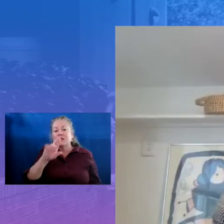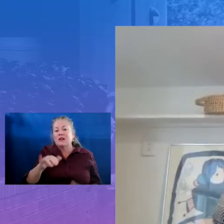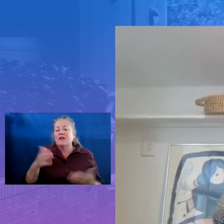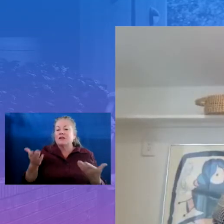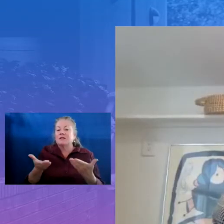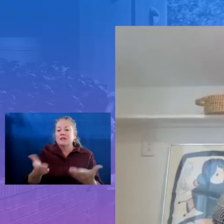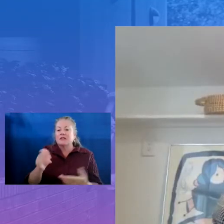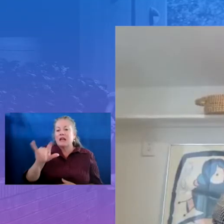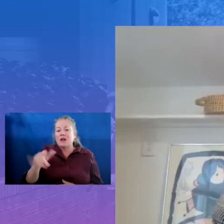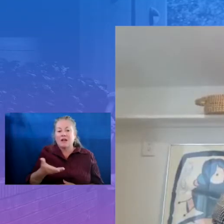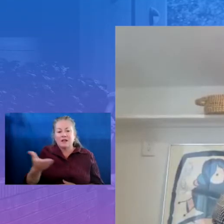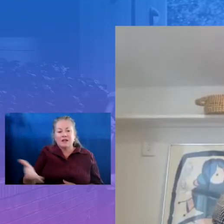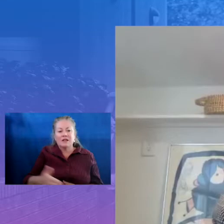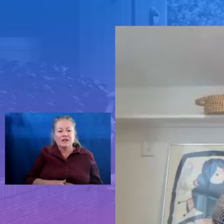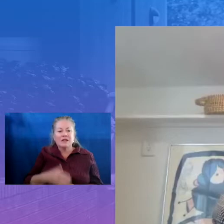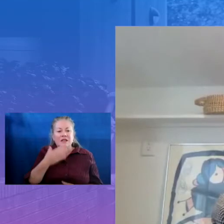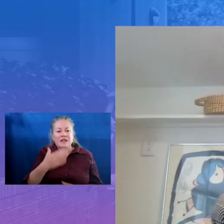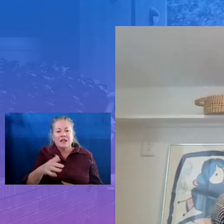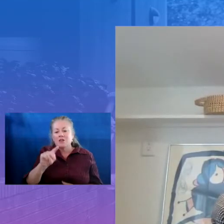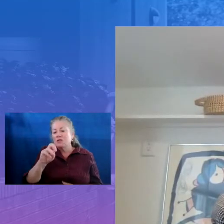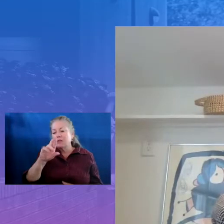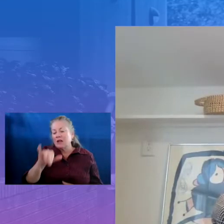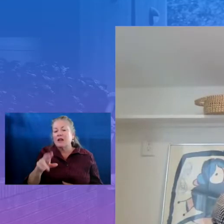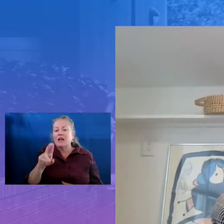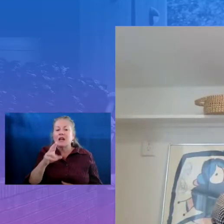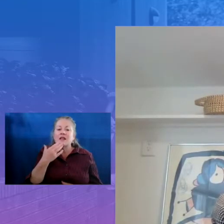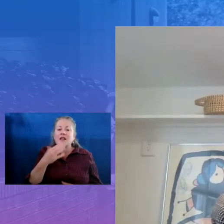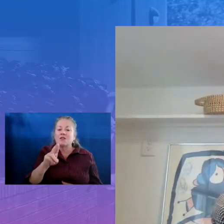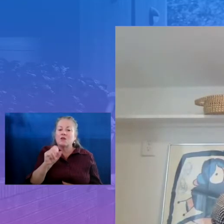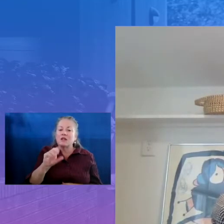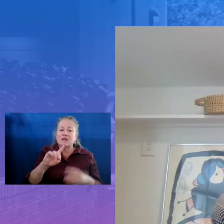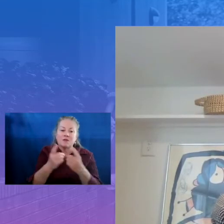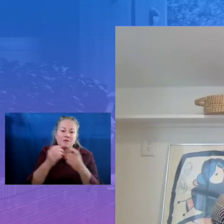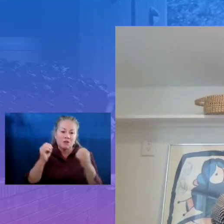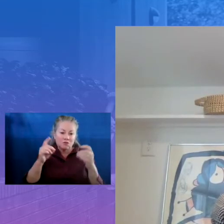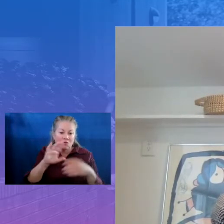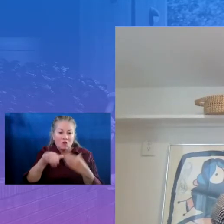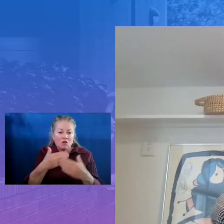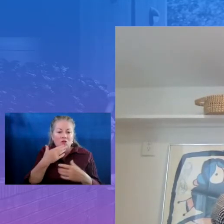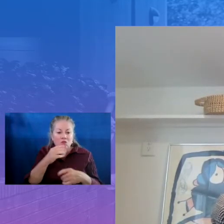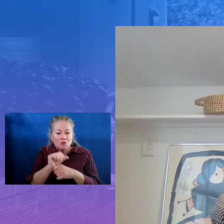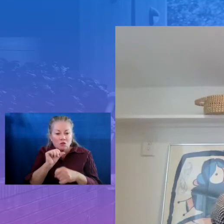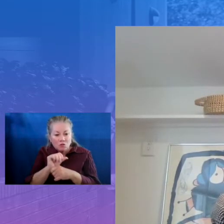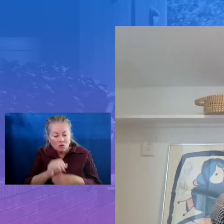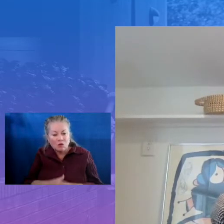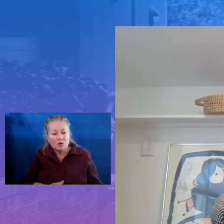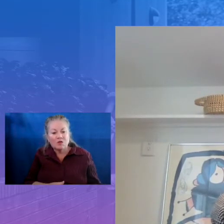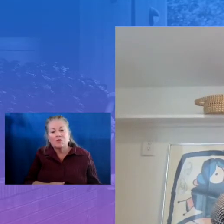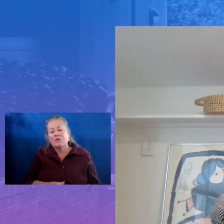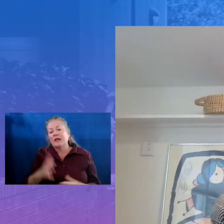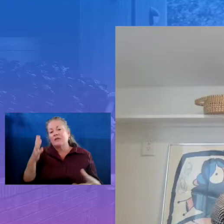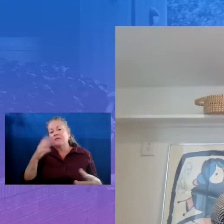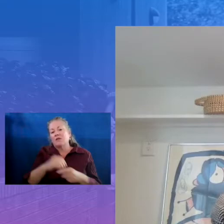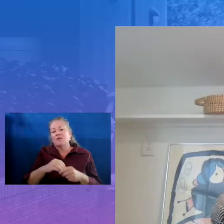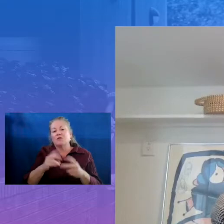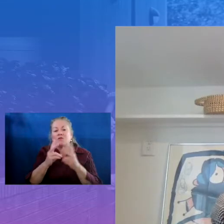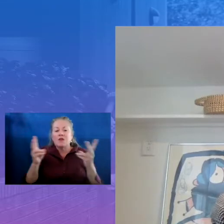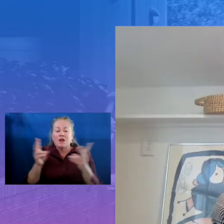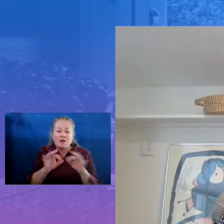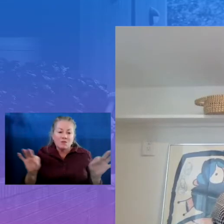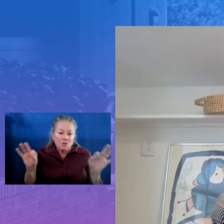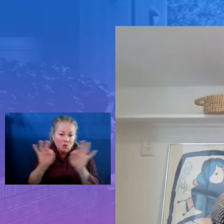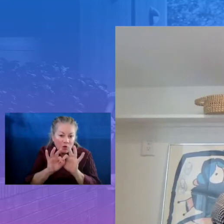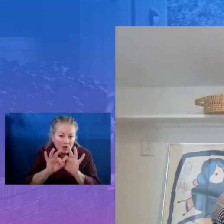and thank the U.S. of Education for all your good work and for being involved in this very, very important endeavor. However,